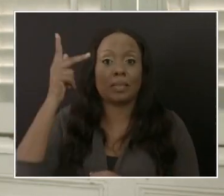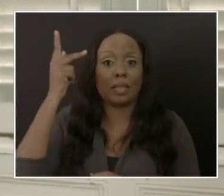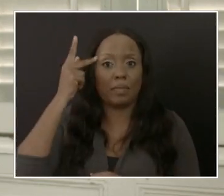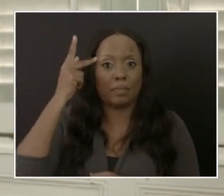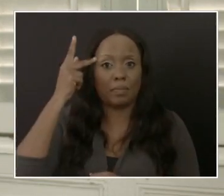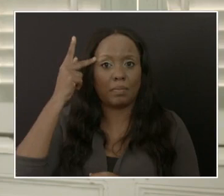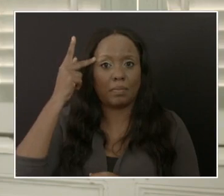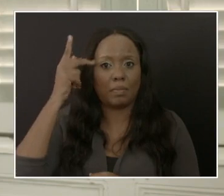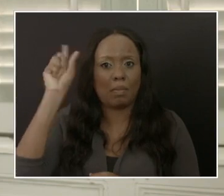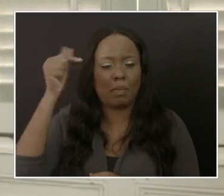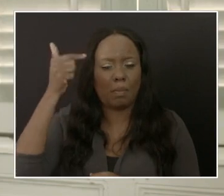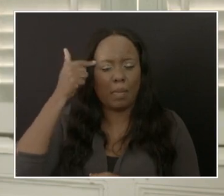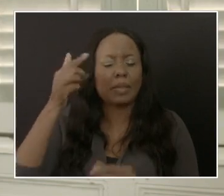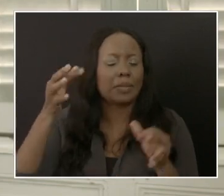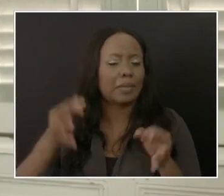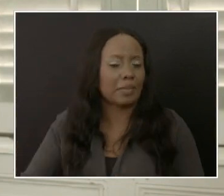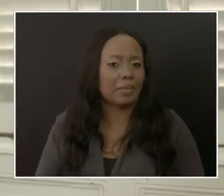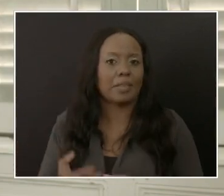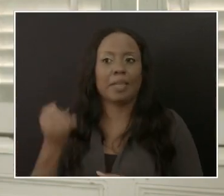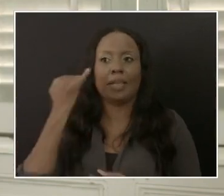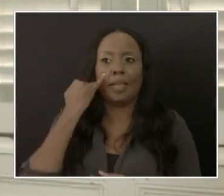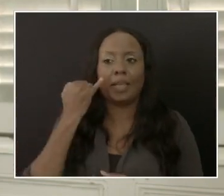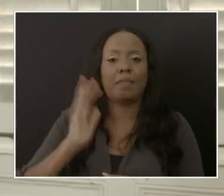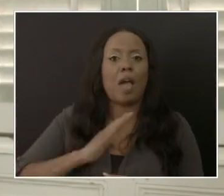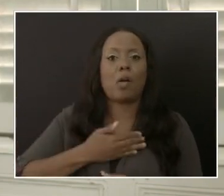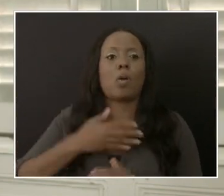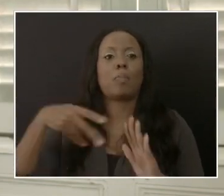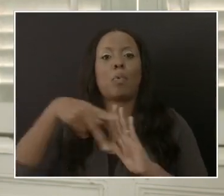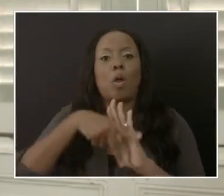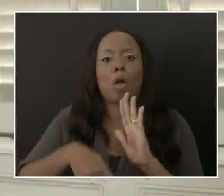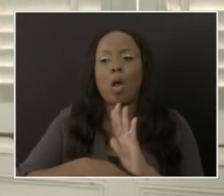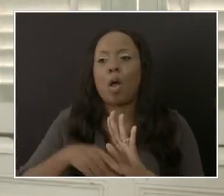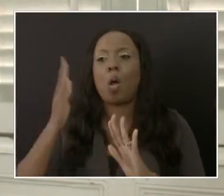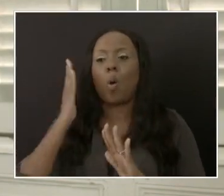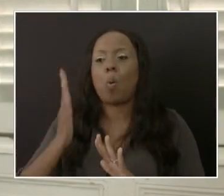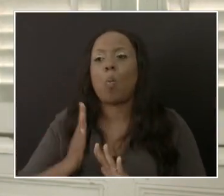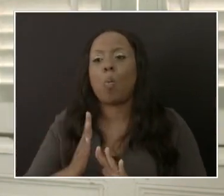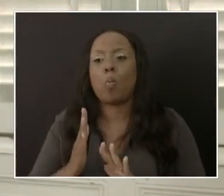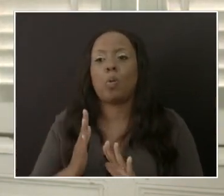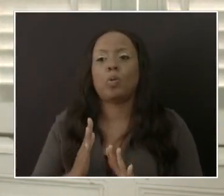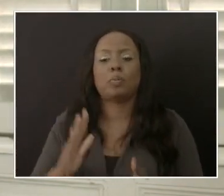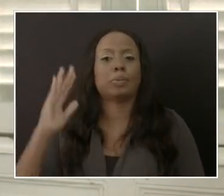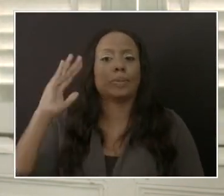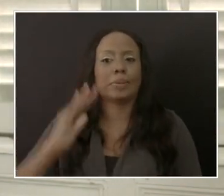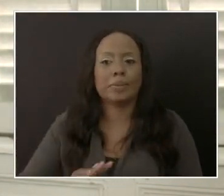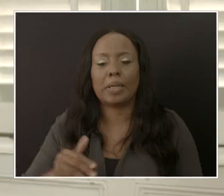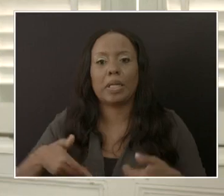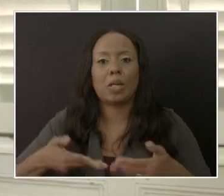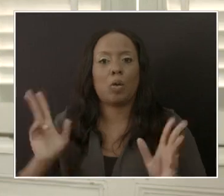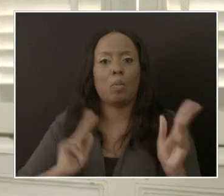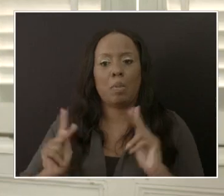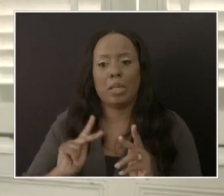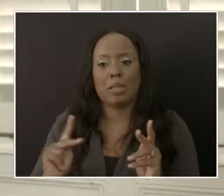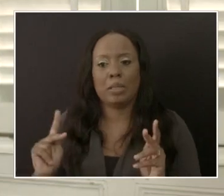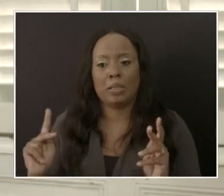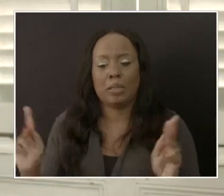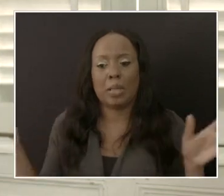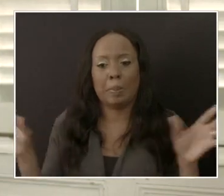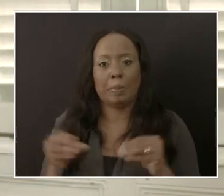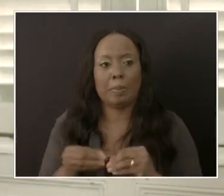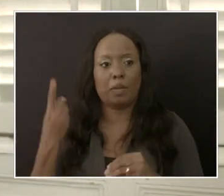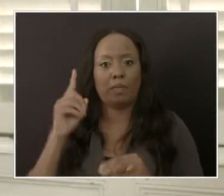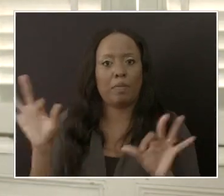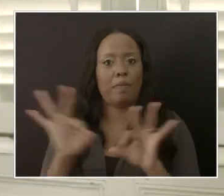whether, um, we are going to relax the protocols for the purpose of family gatherings and so on because the family